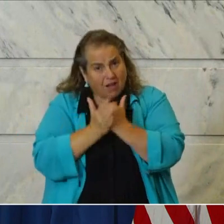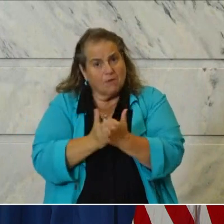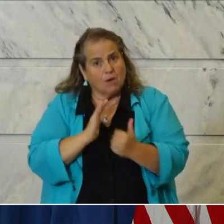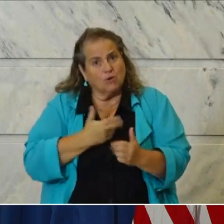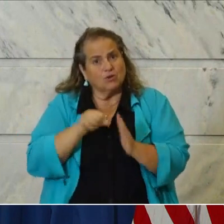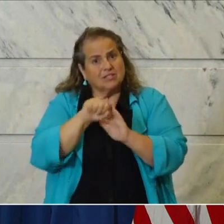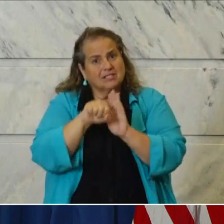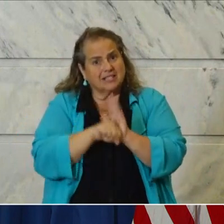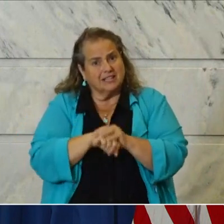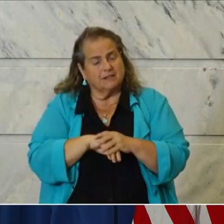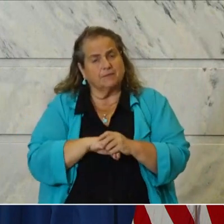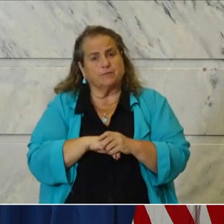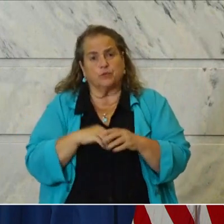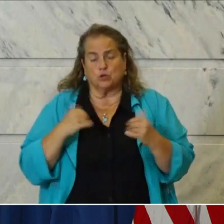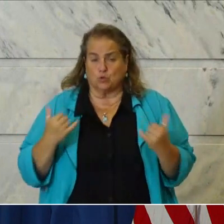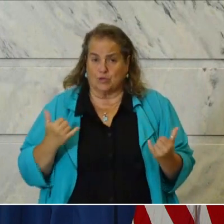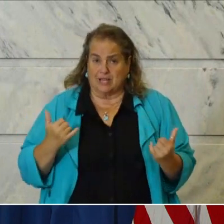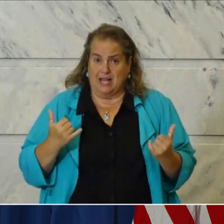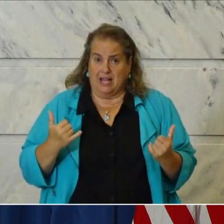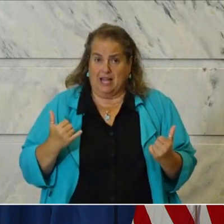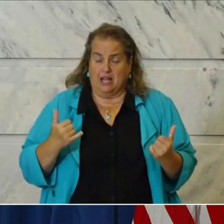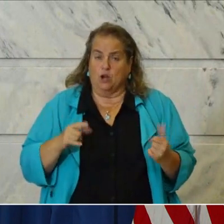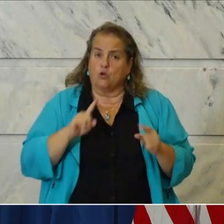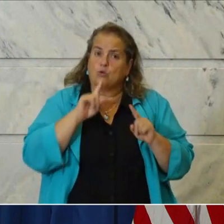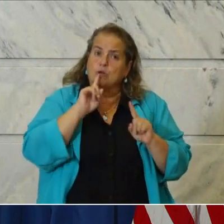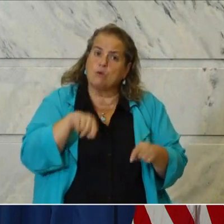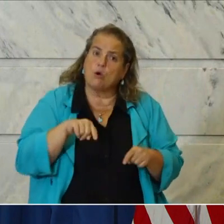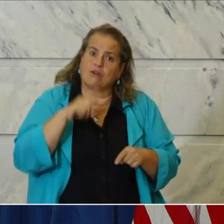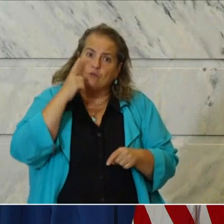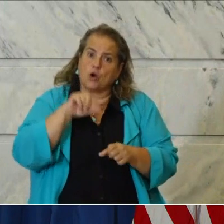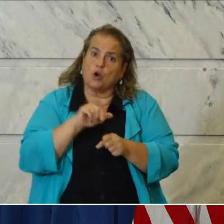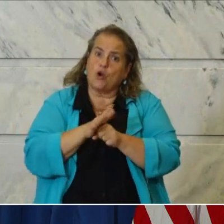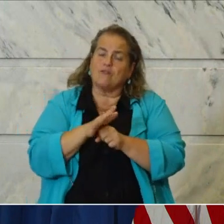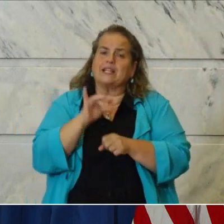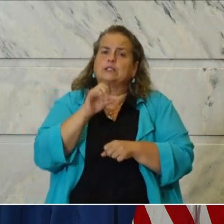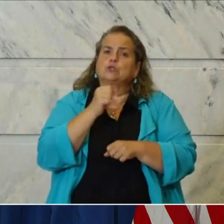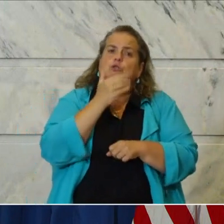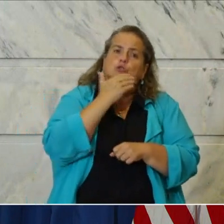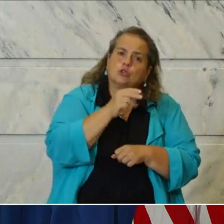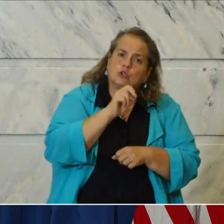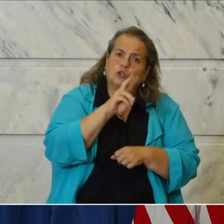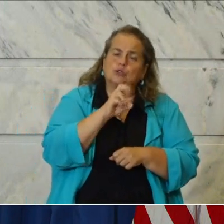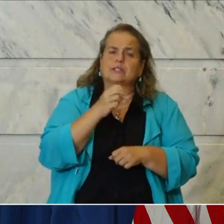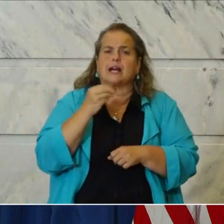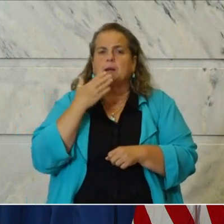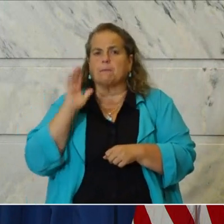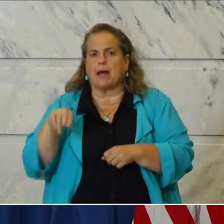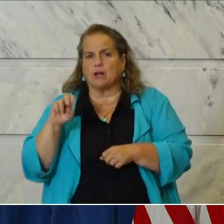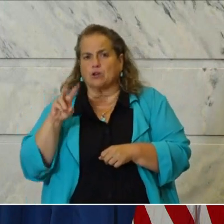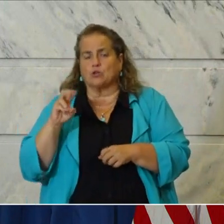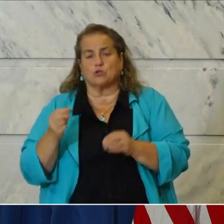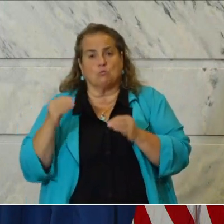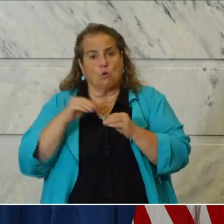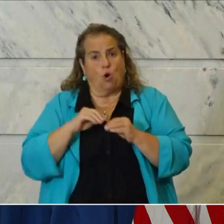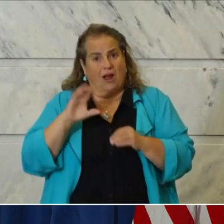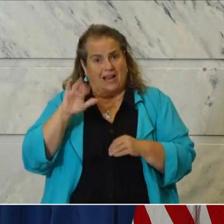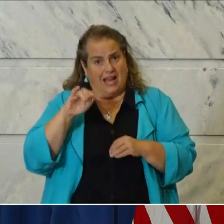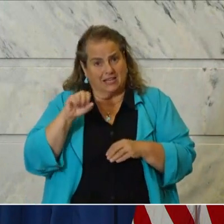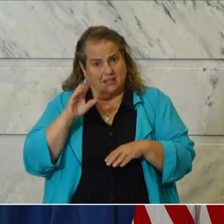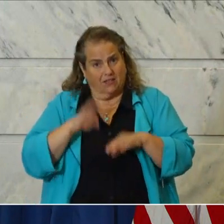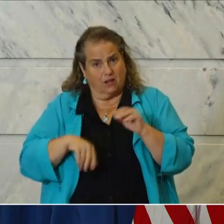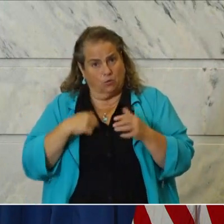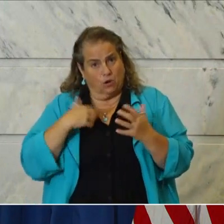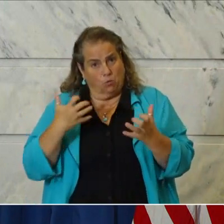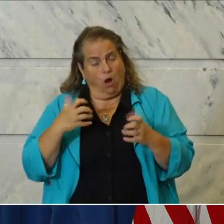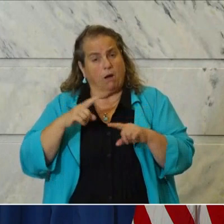Today's COVID report is, um, it's good news and bad news. More cases than we want, but a positivity rate has